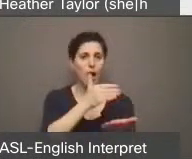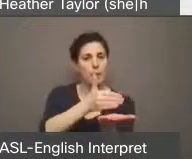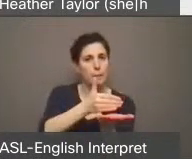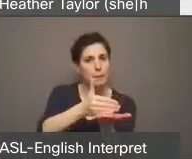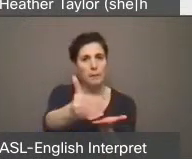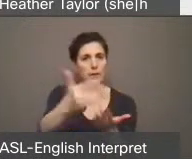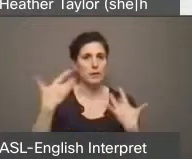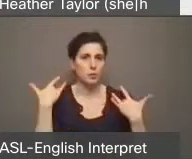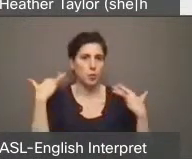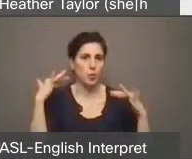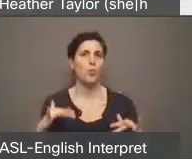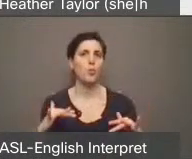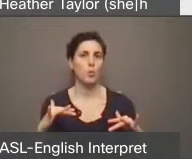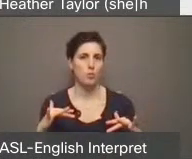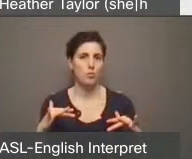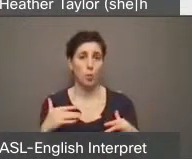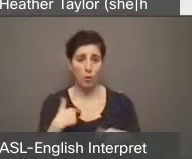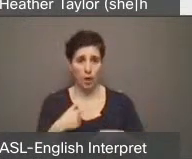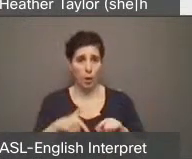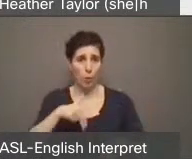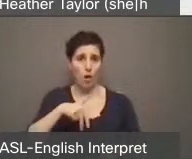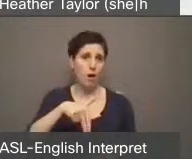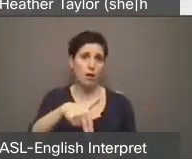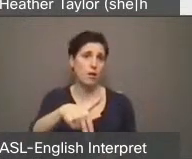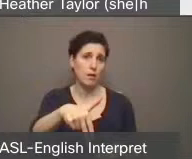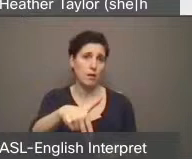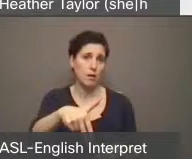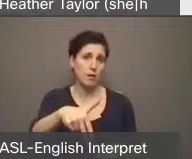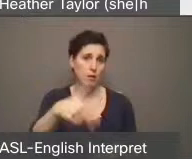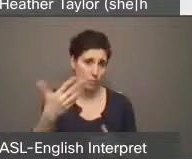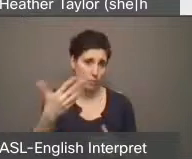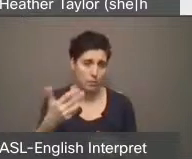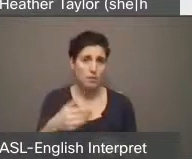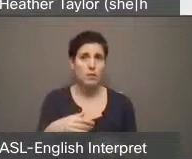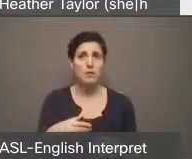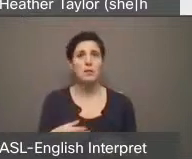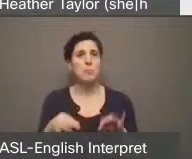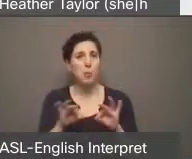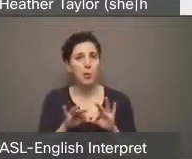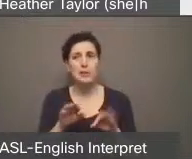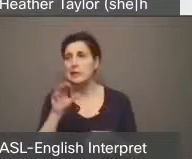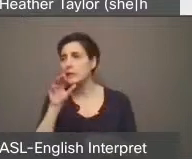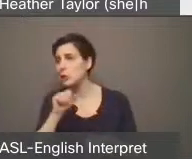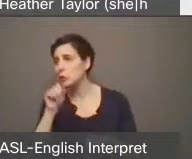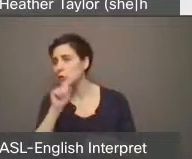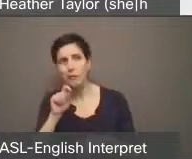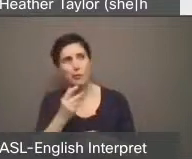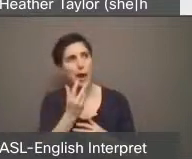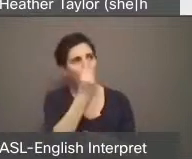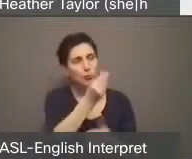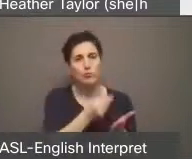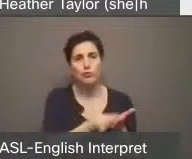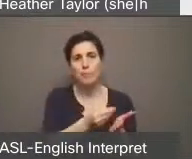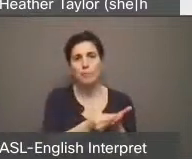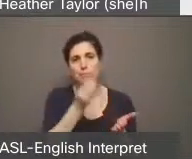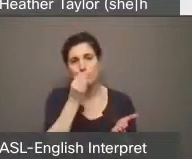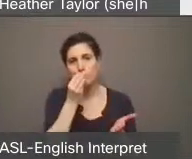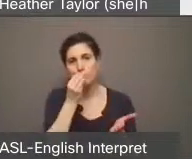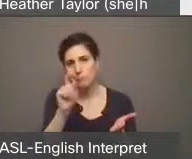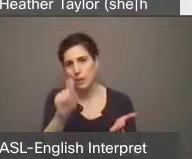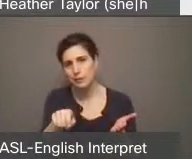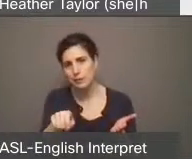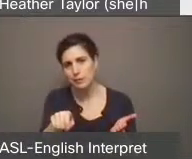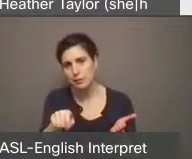self-explanatory. It's important for us to get out for groceries. And